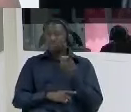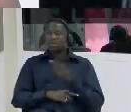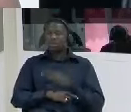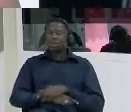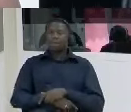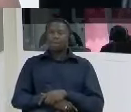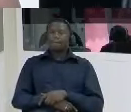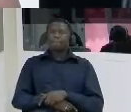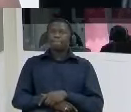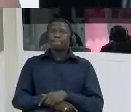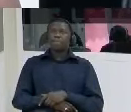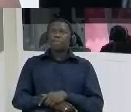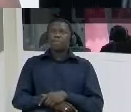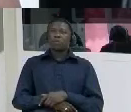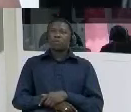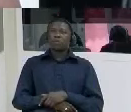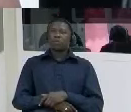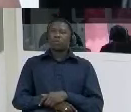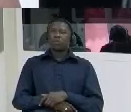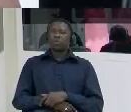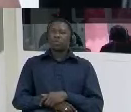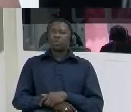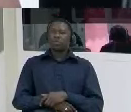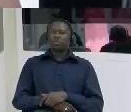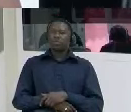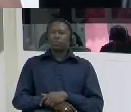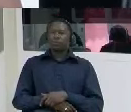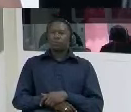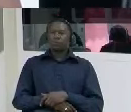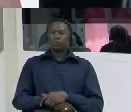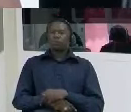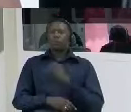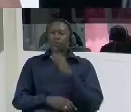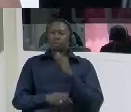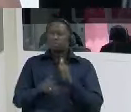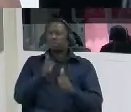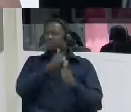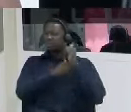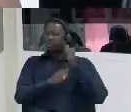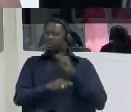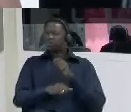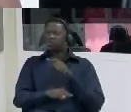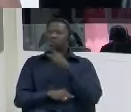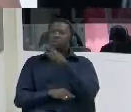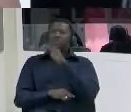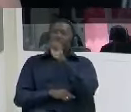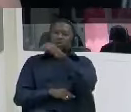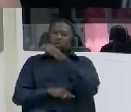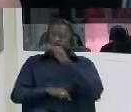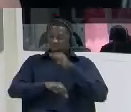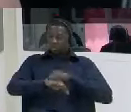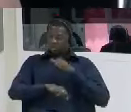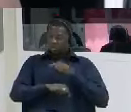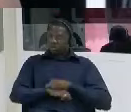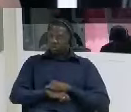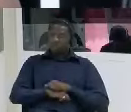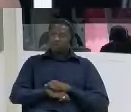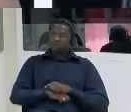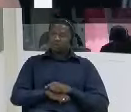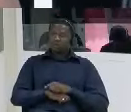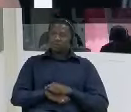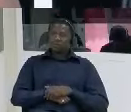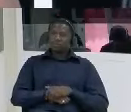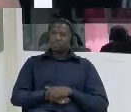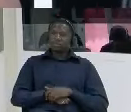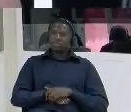can we um go back to your torture um i had i had previously asked you just to give us further